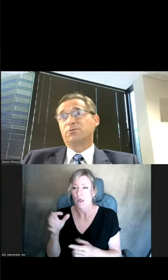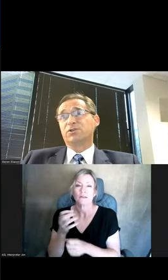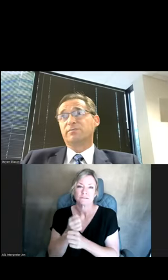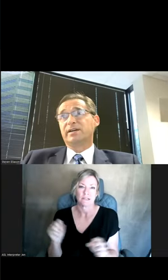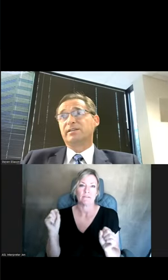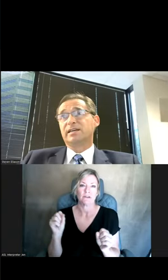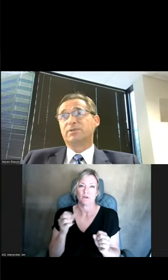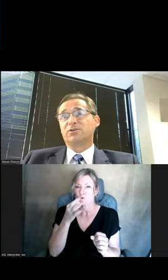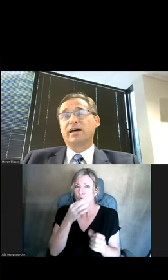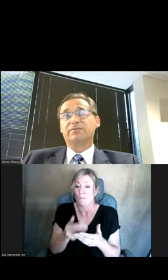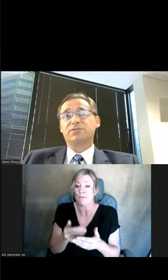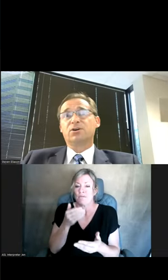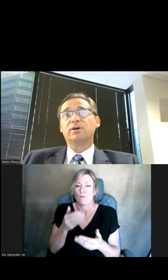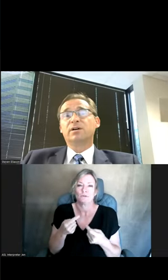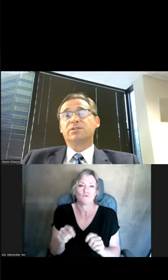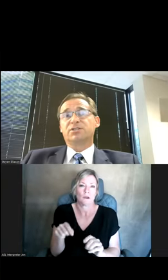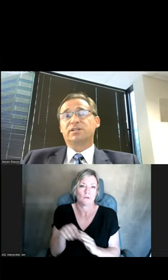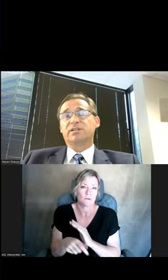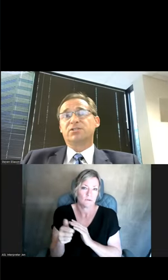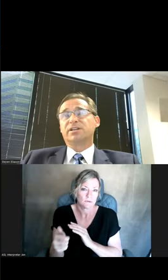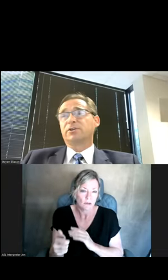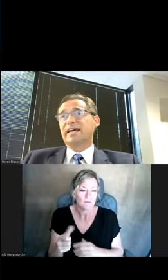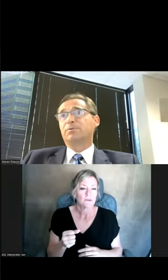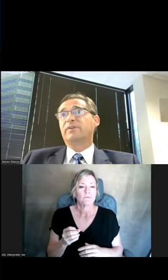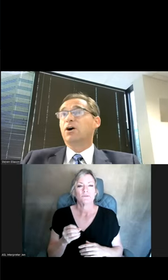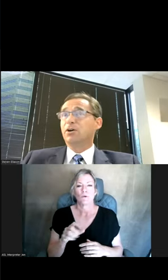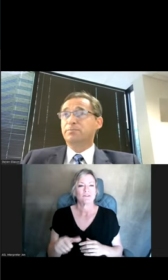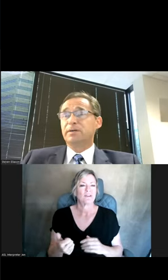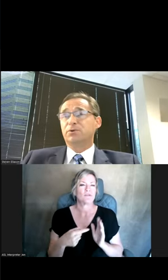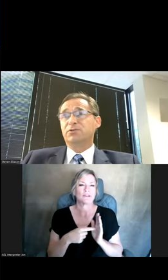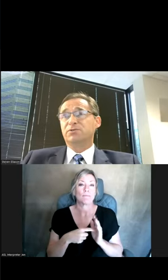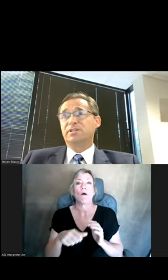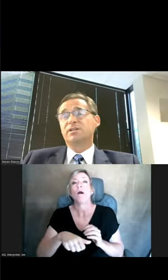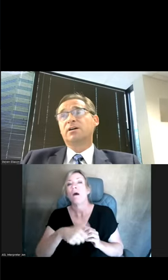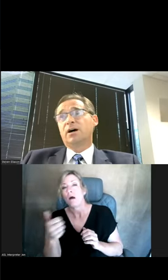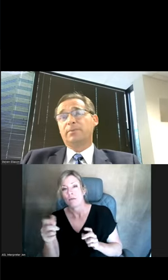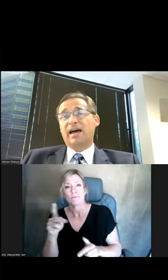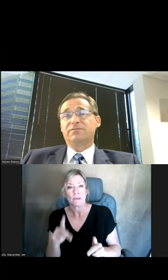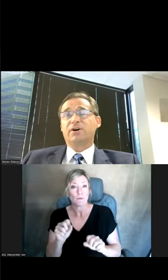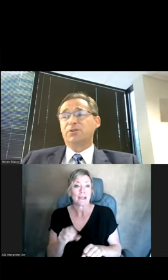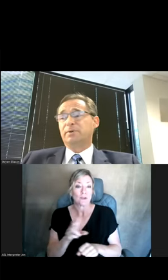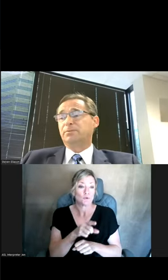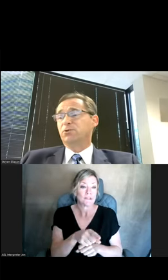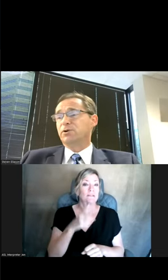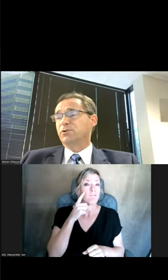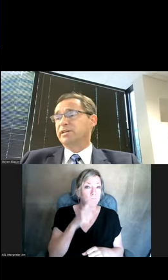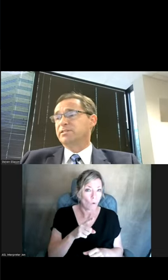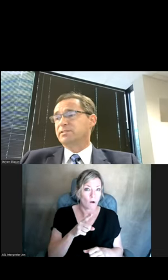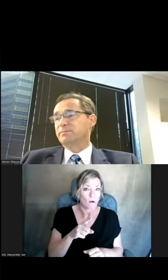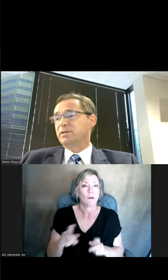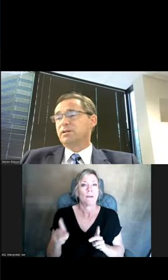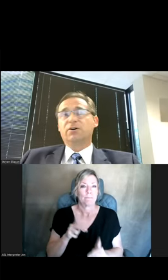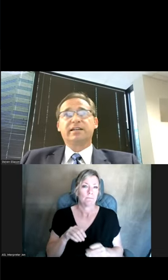shortly before she made an attempt on her life. So just another example of how other people use this on behalf of other people who are in